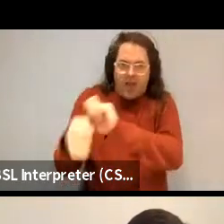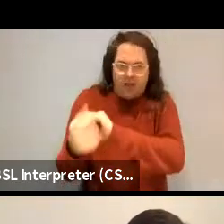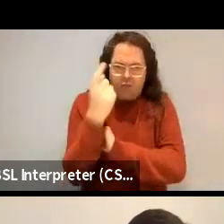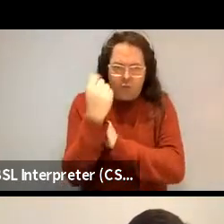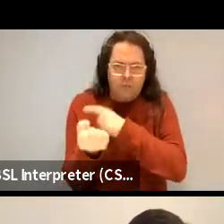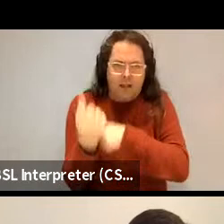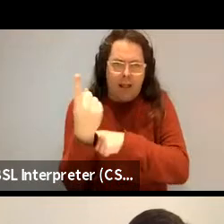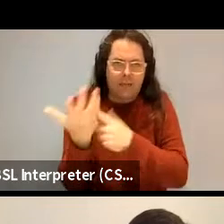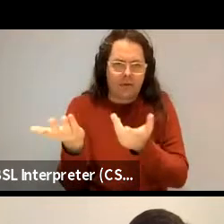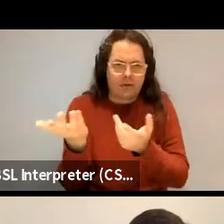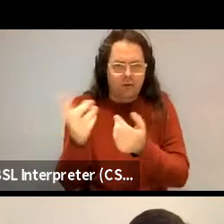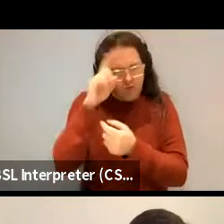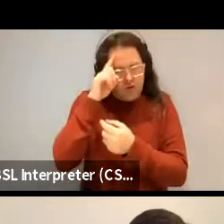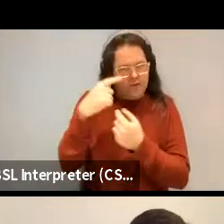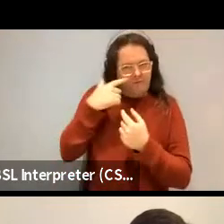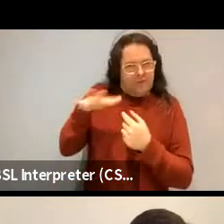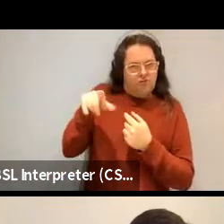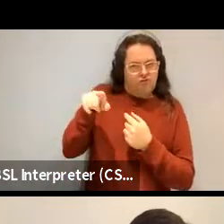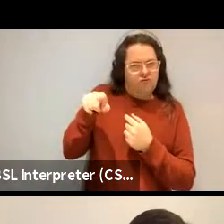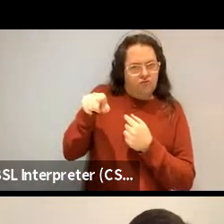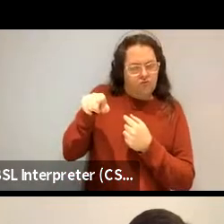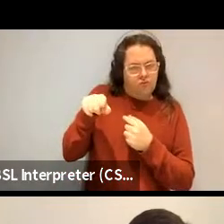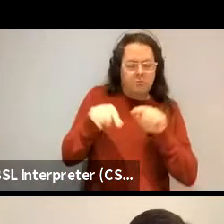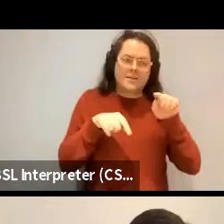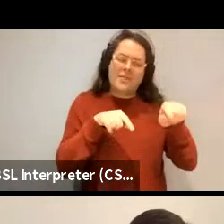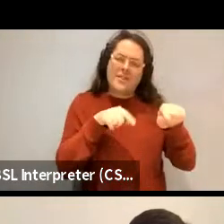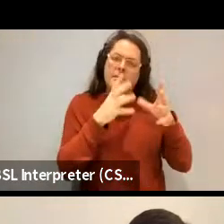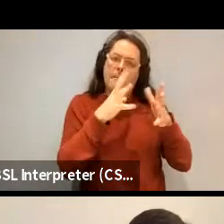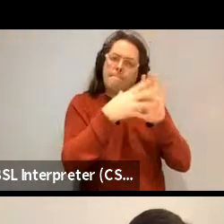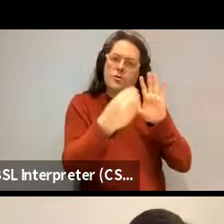is it possible? On Kiparski's model, it doesn't seem to be possible.